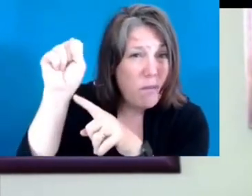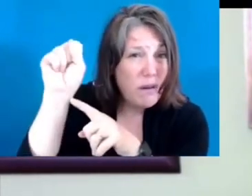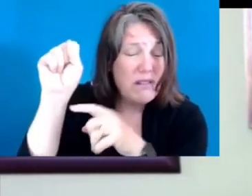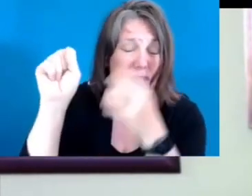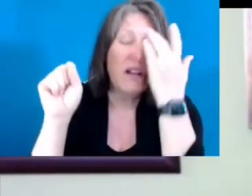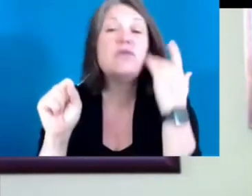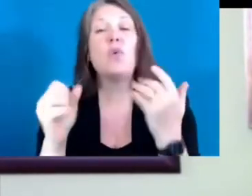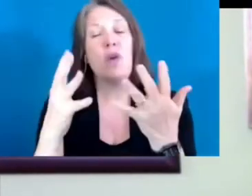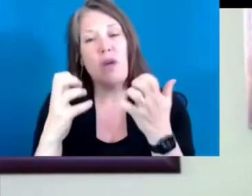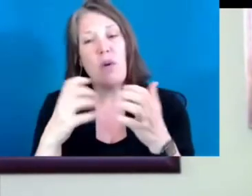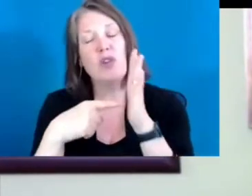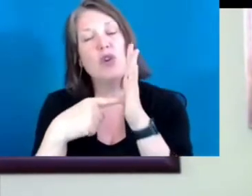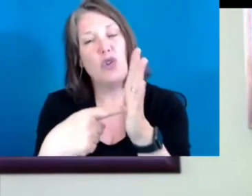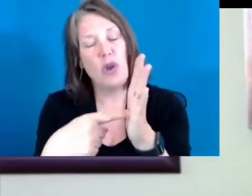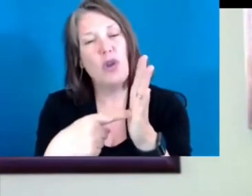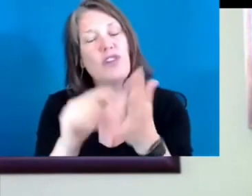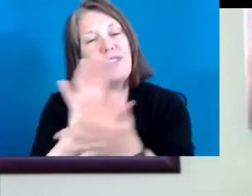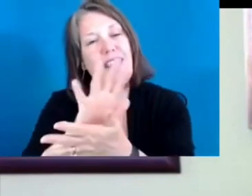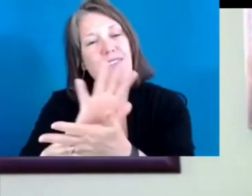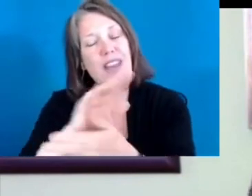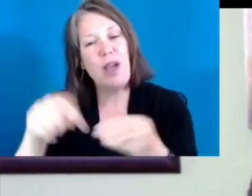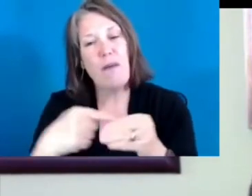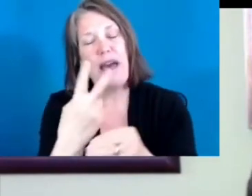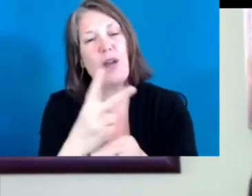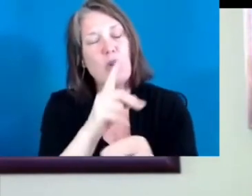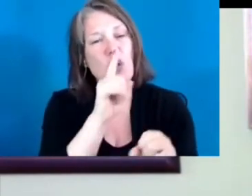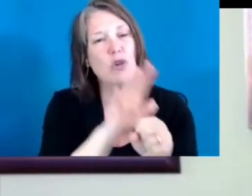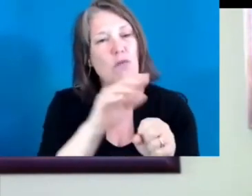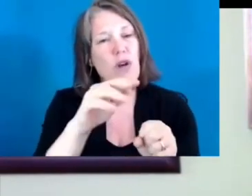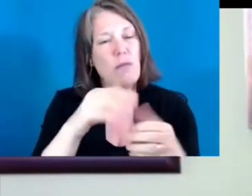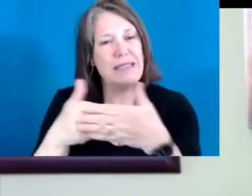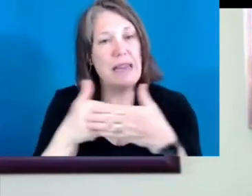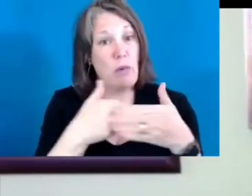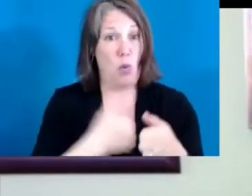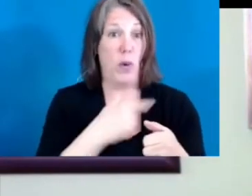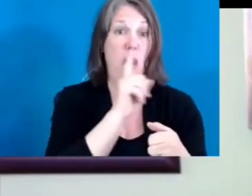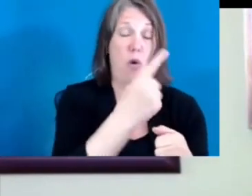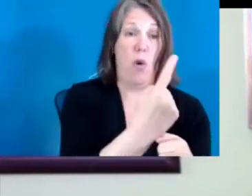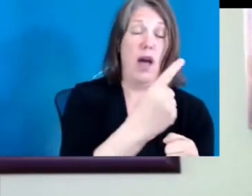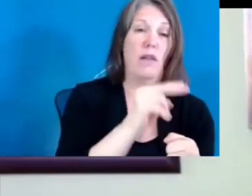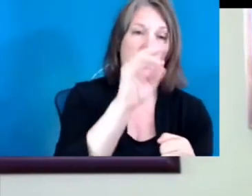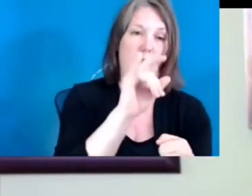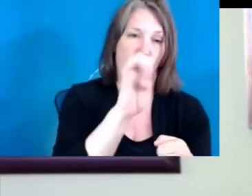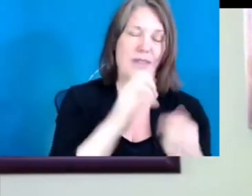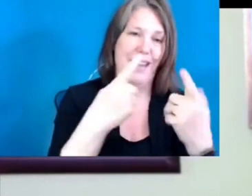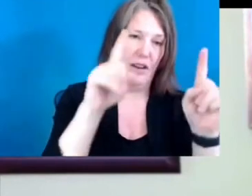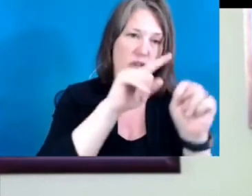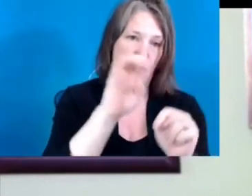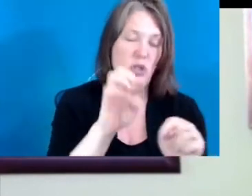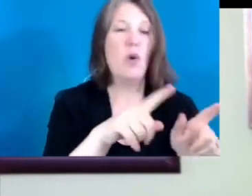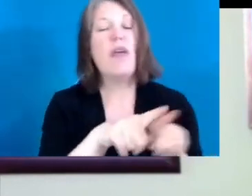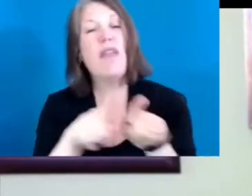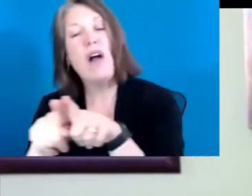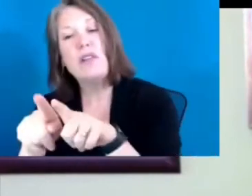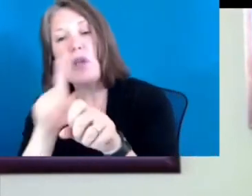So let me show you a little video about two Promise neighborhoods. So we're a Promise neighborhood, the Northside Achievement Zone. And there's